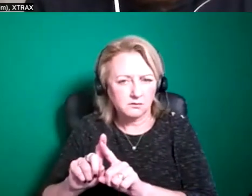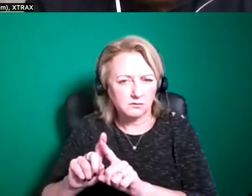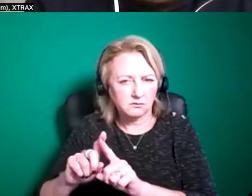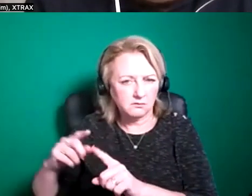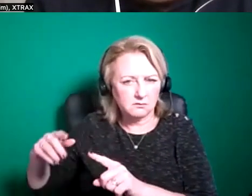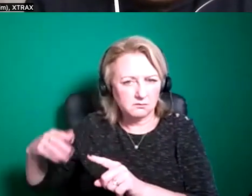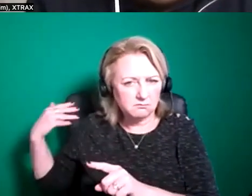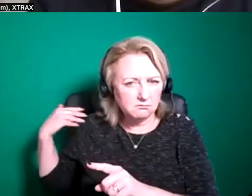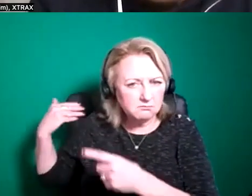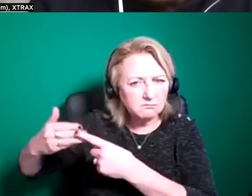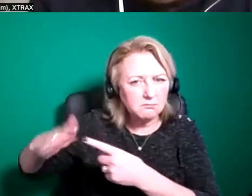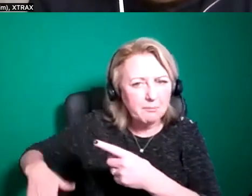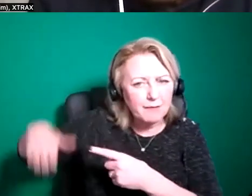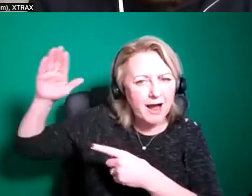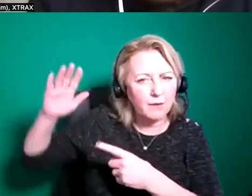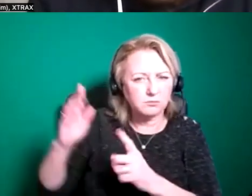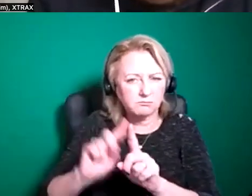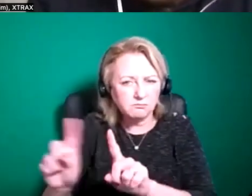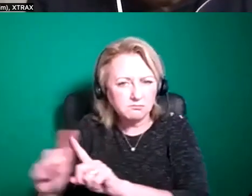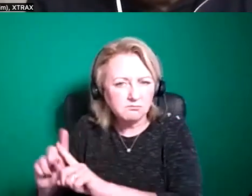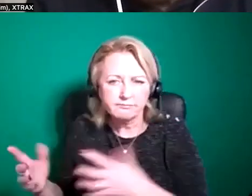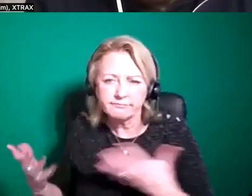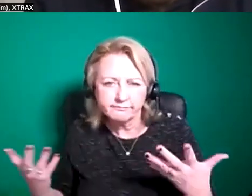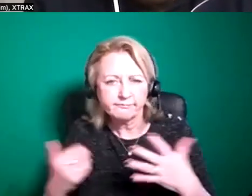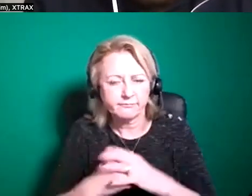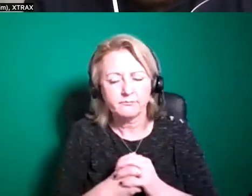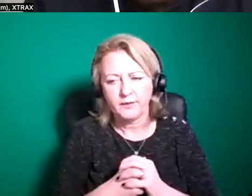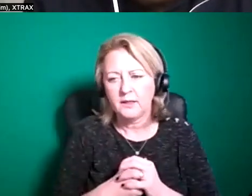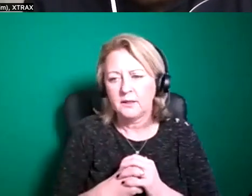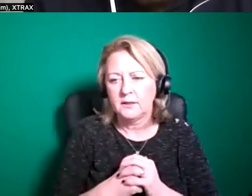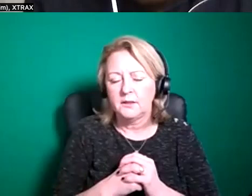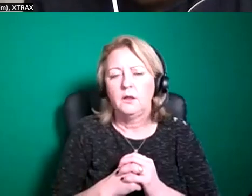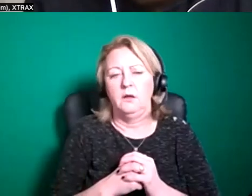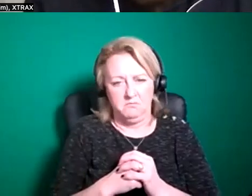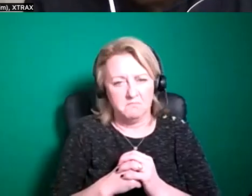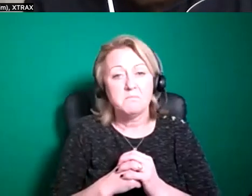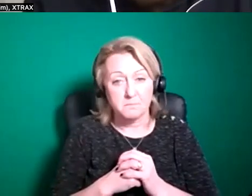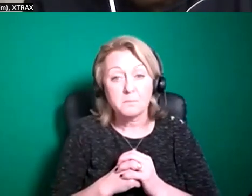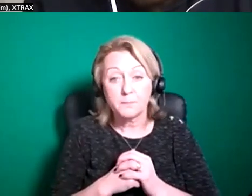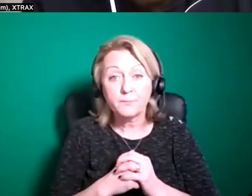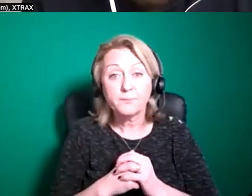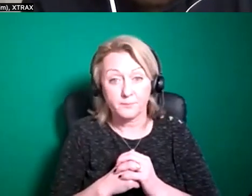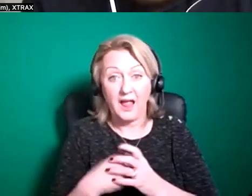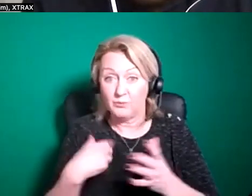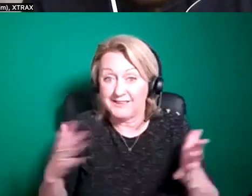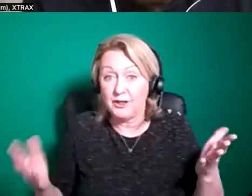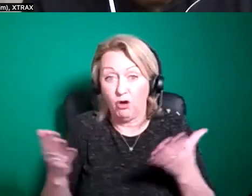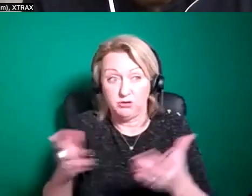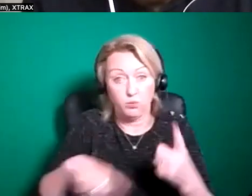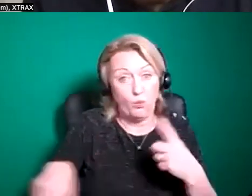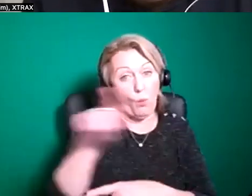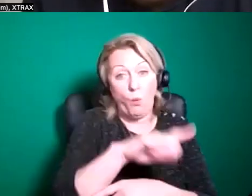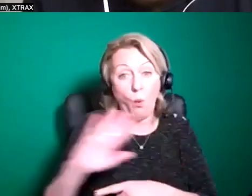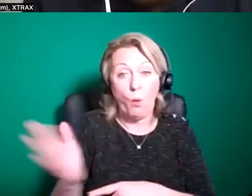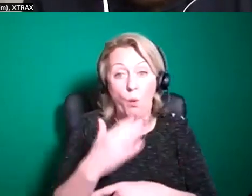think that's a very good uh kind of thought you know certainly would encourage everyone to be kind of thinking about that uh in